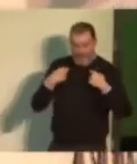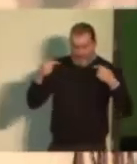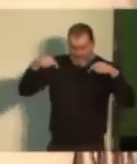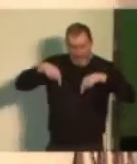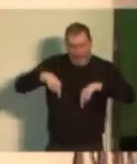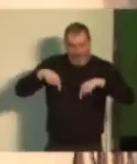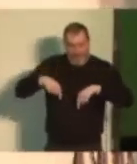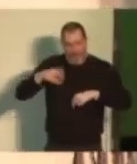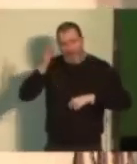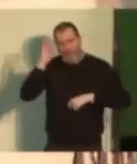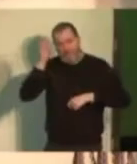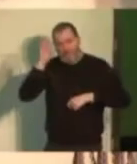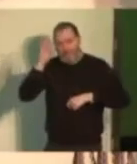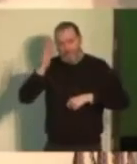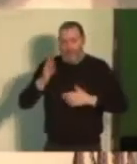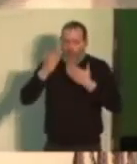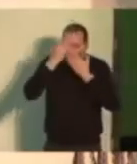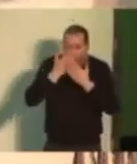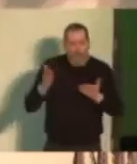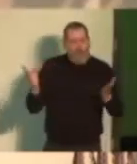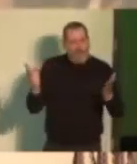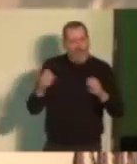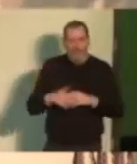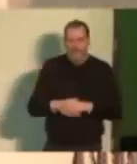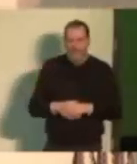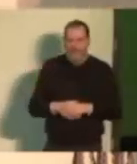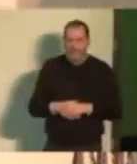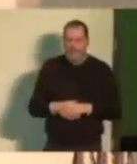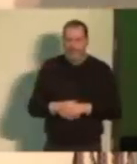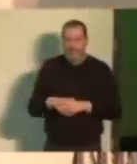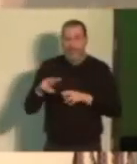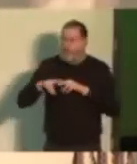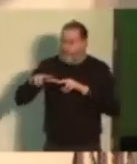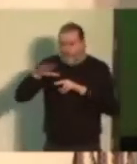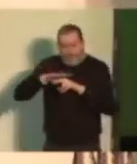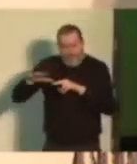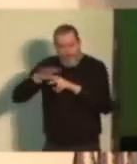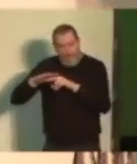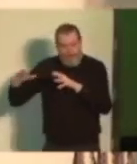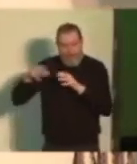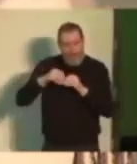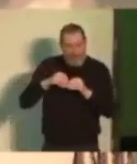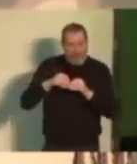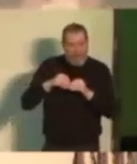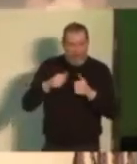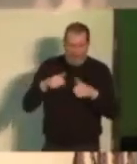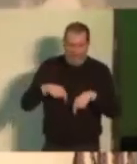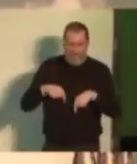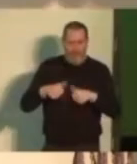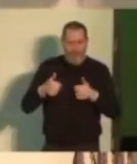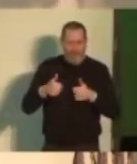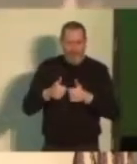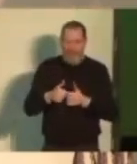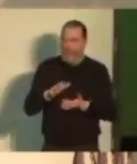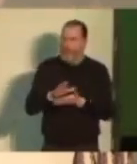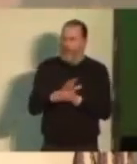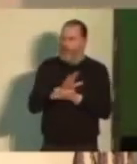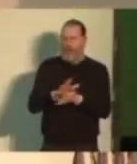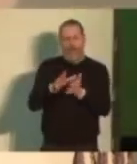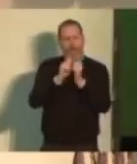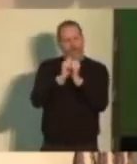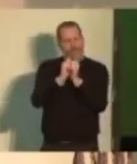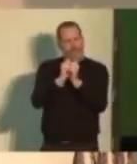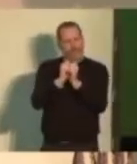sincere honor for me to be here. And my family is here as well. And we so much appreciate